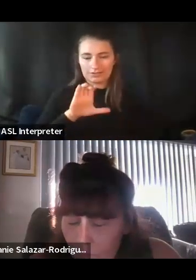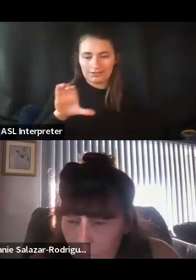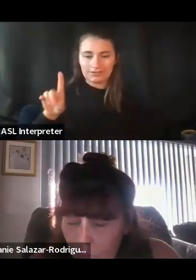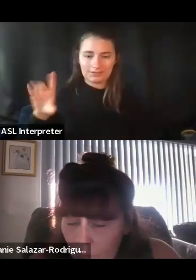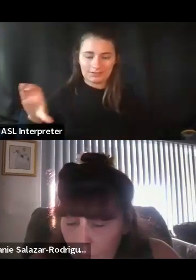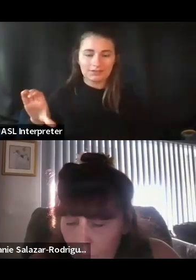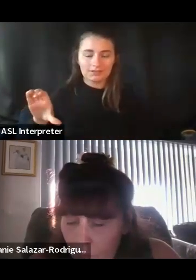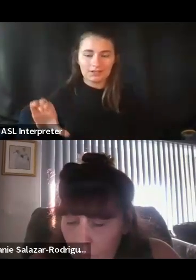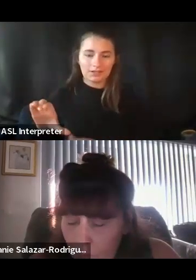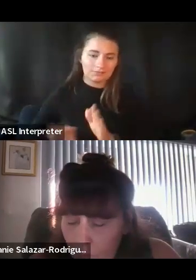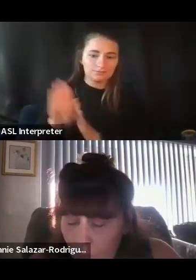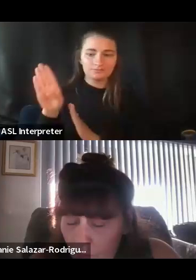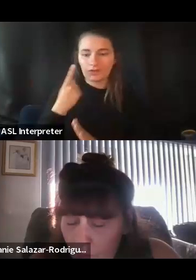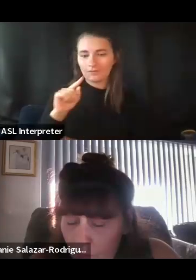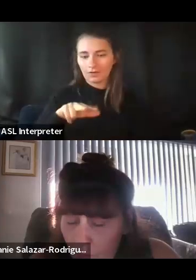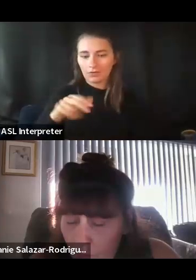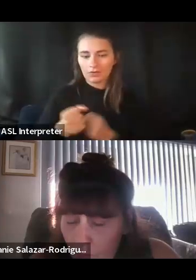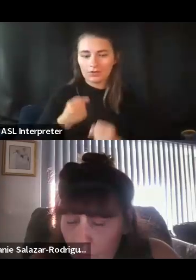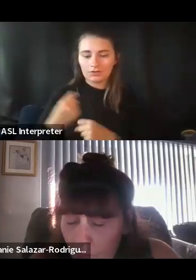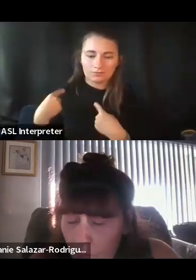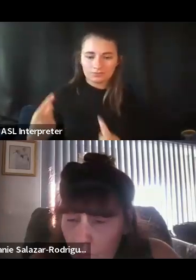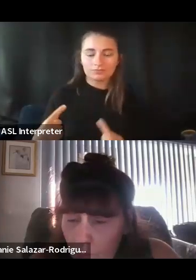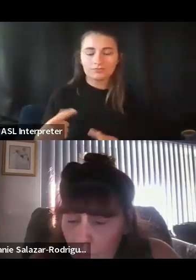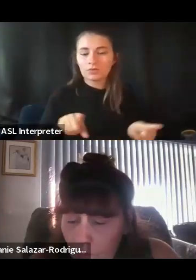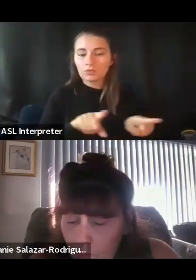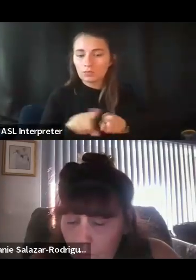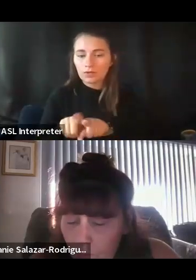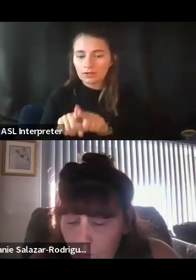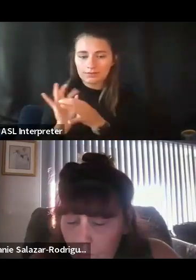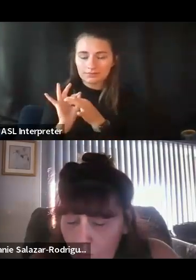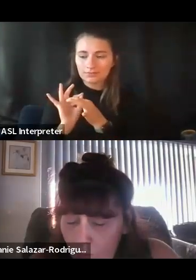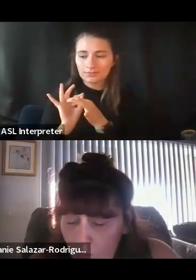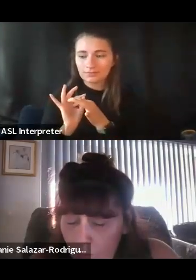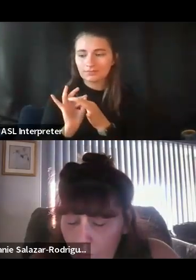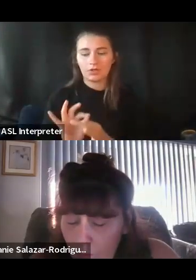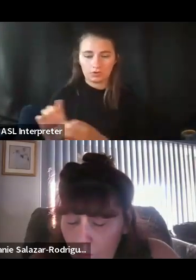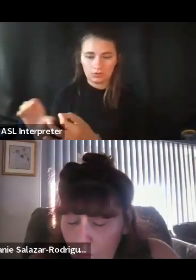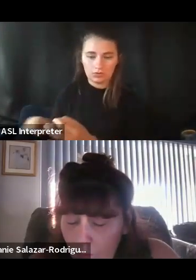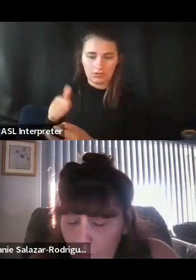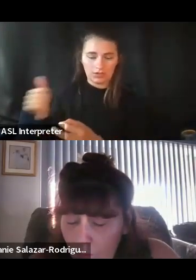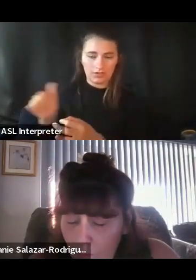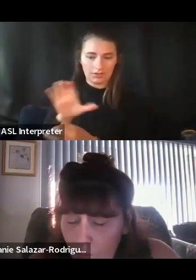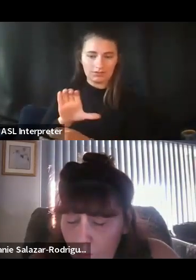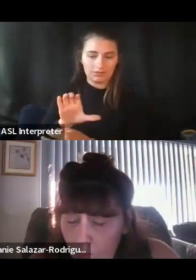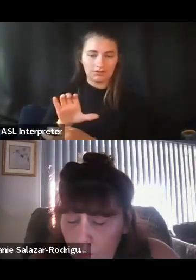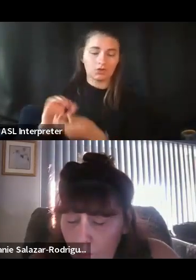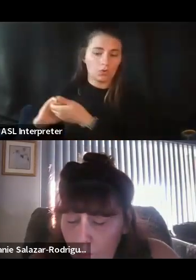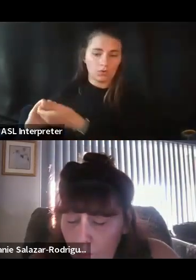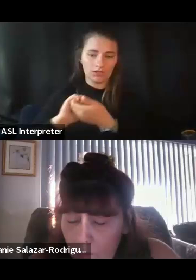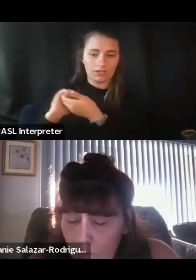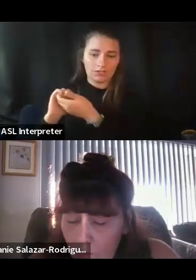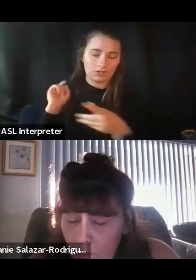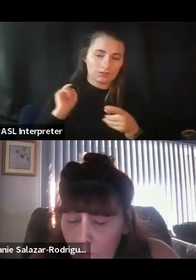32 years now. And we also belong to other coalitions of Latino and BIPOC